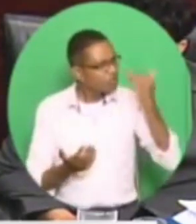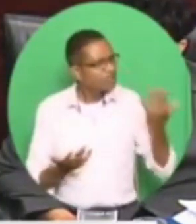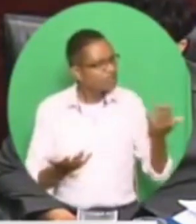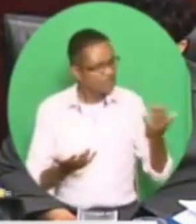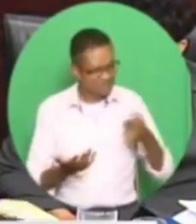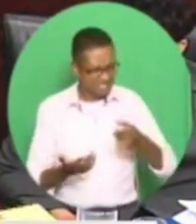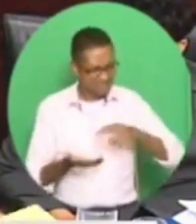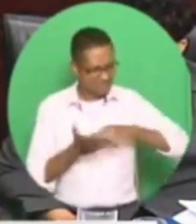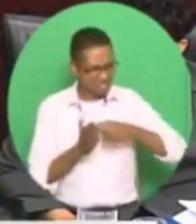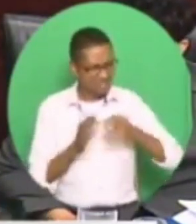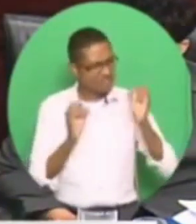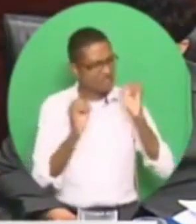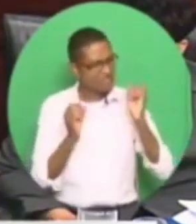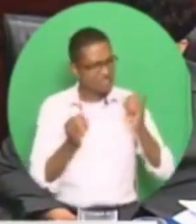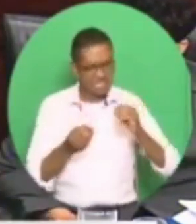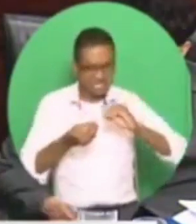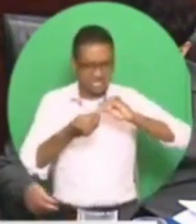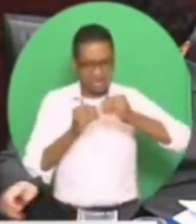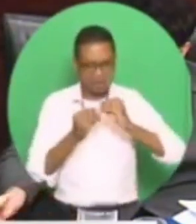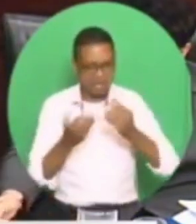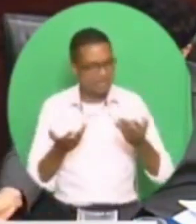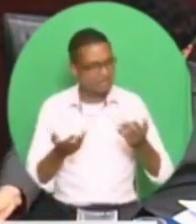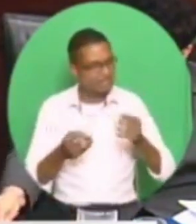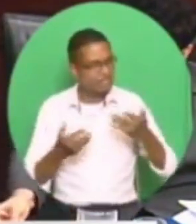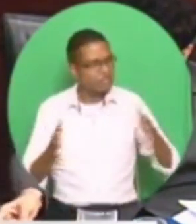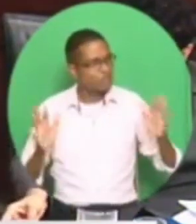If it's mere numbers, Madam Speaker?